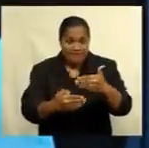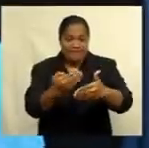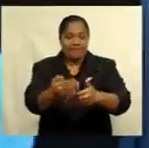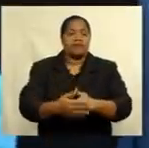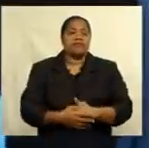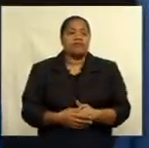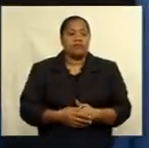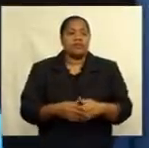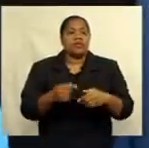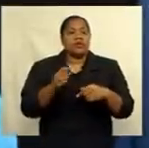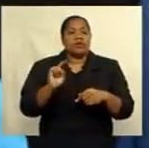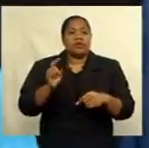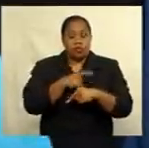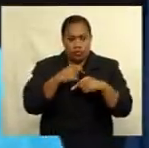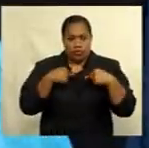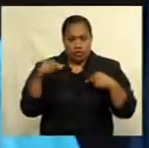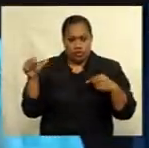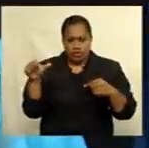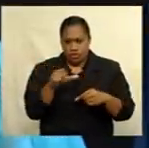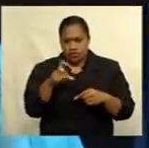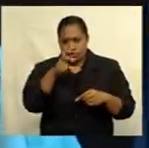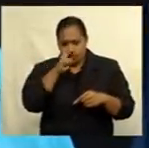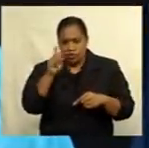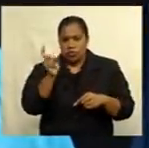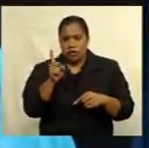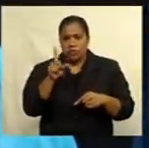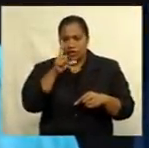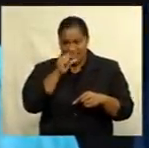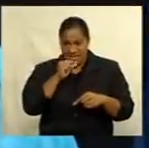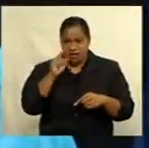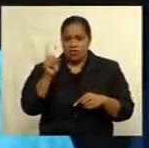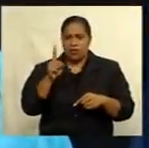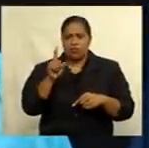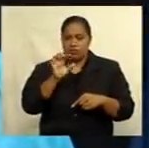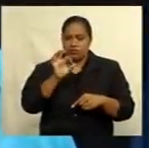should not say to the media at the moment.